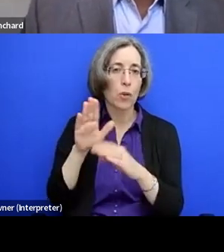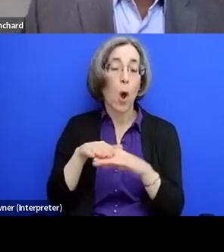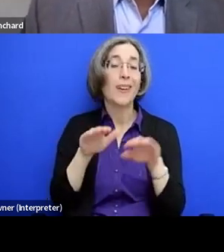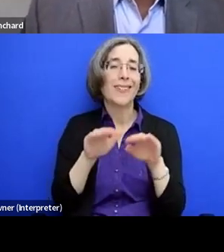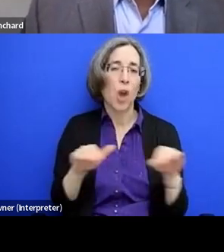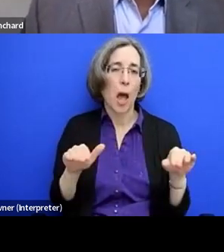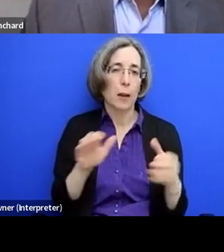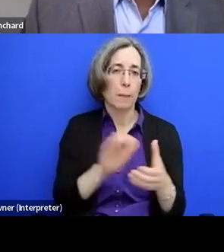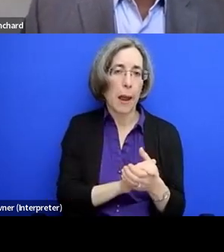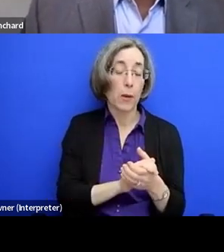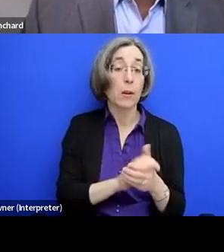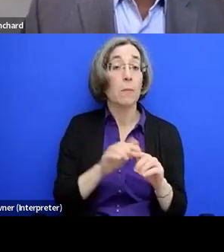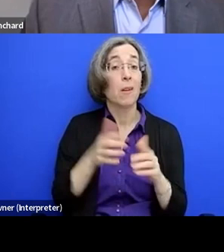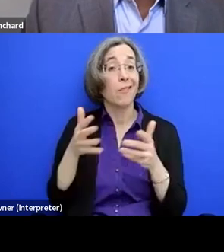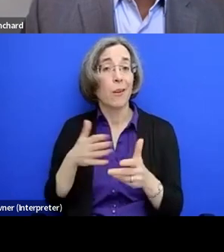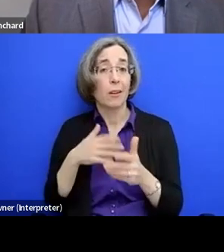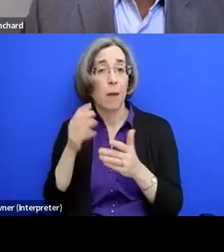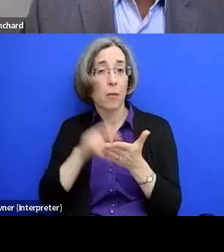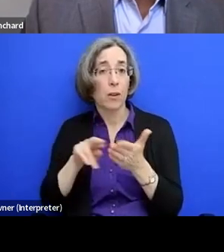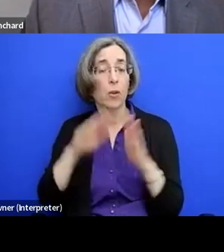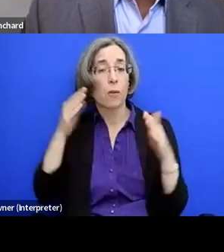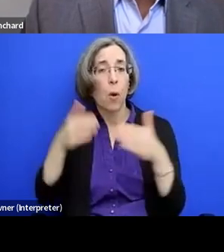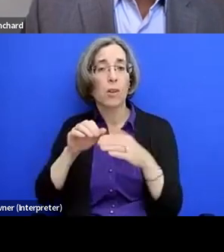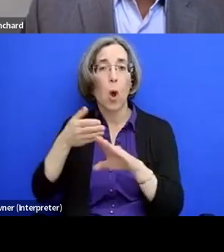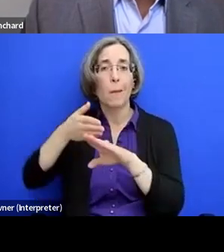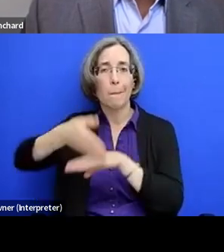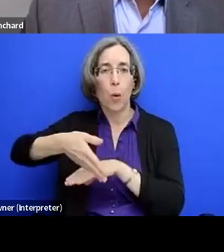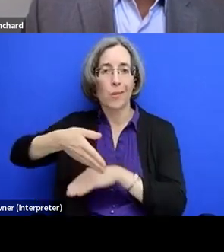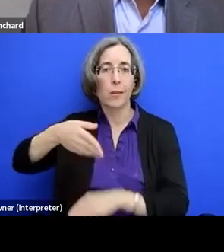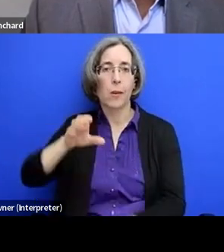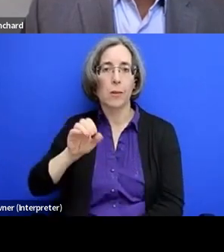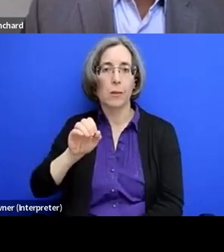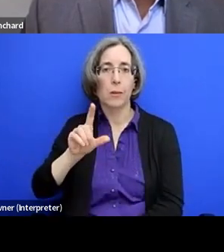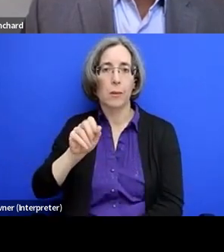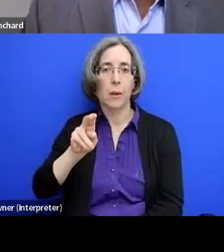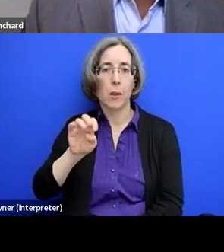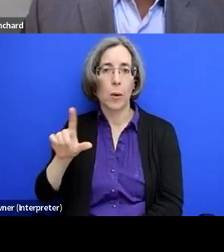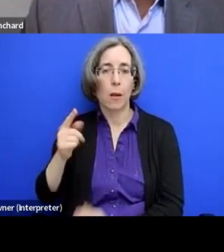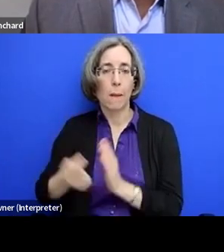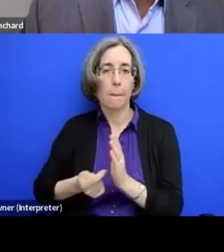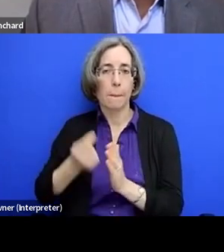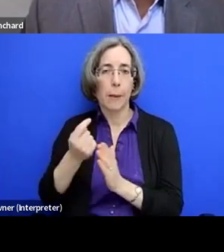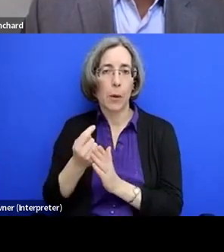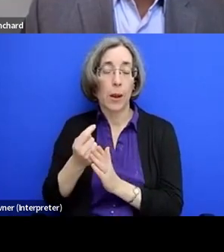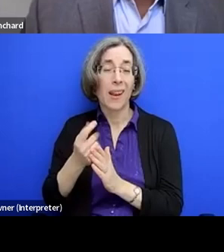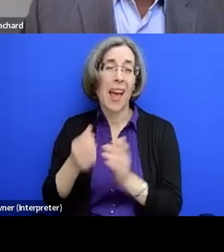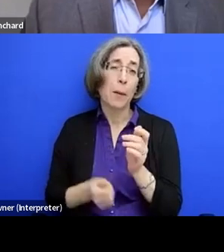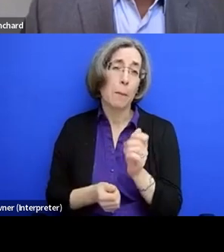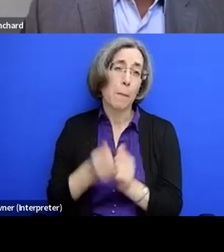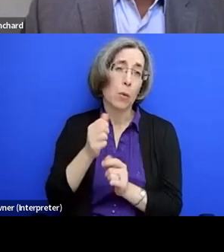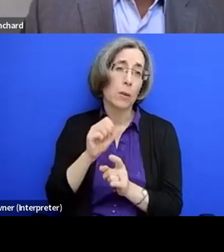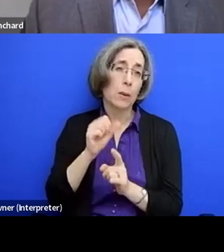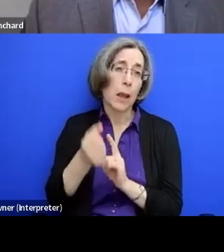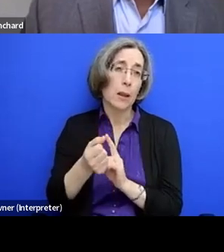post-colonial period and, you know, in, in most of the cases, well, I would say particularly for the post-colonial